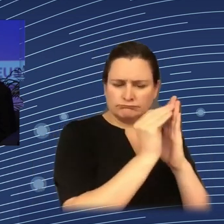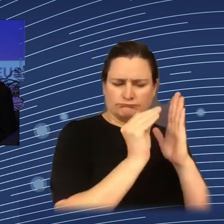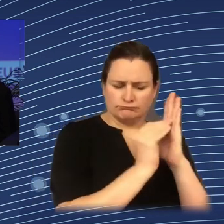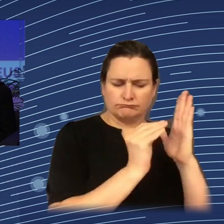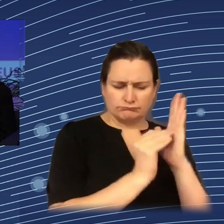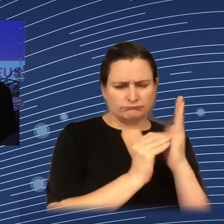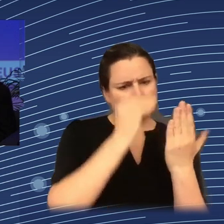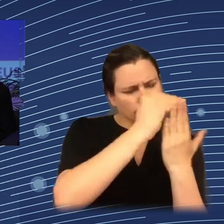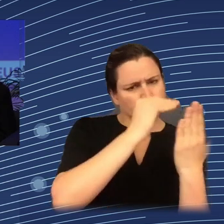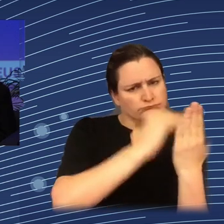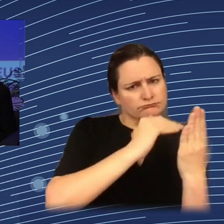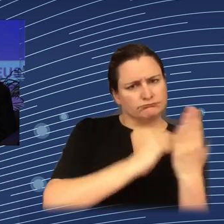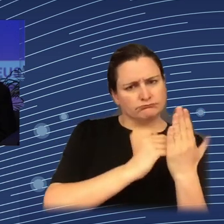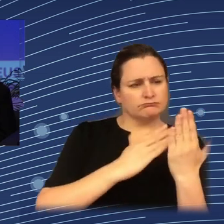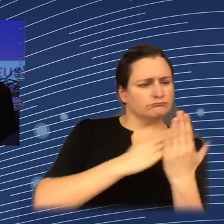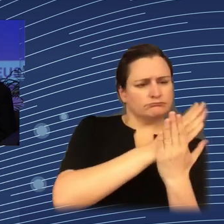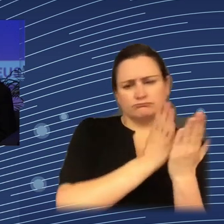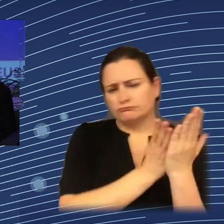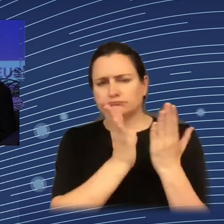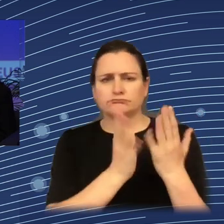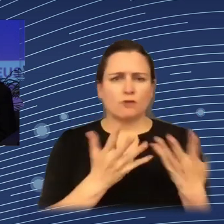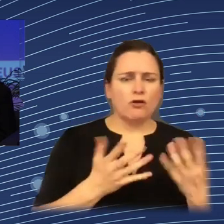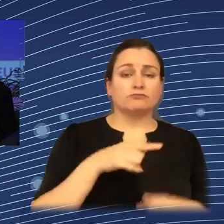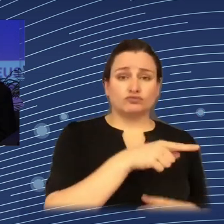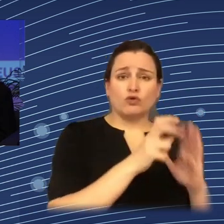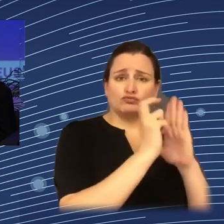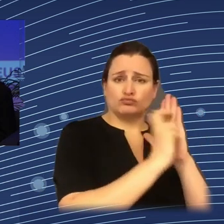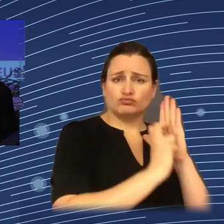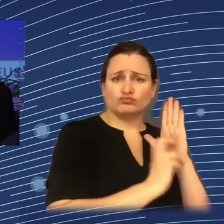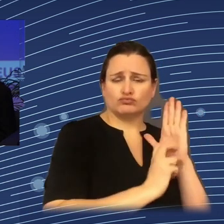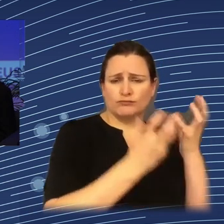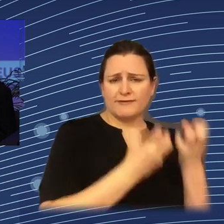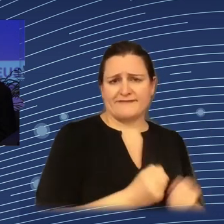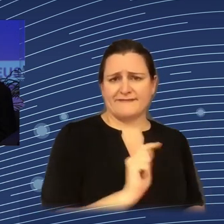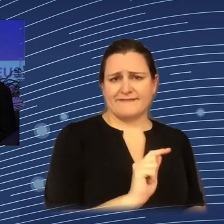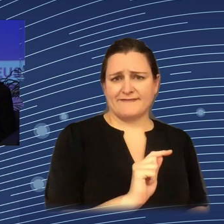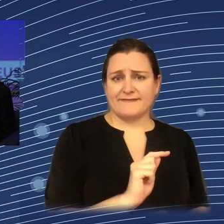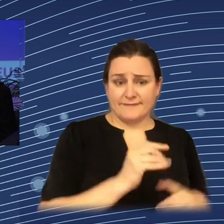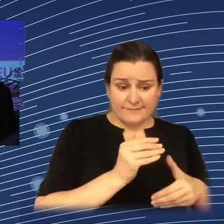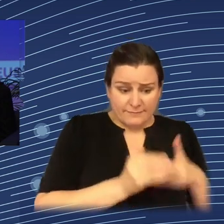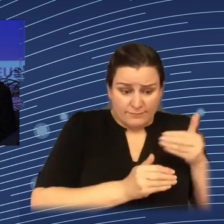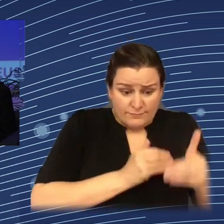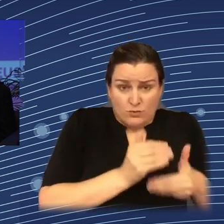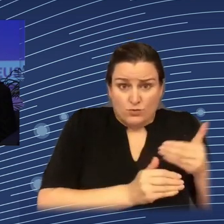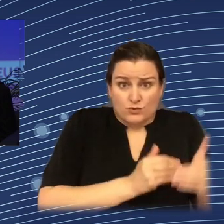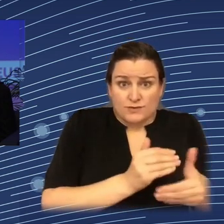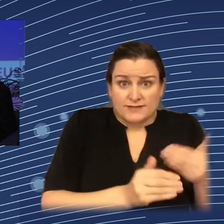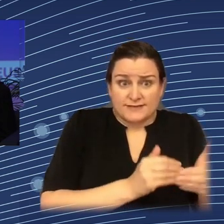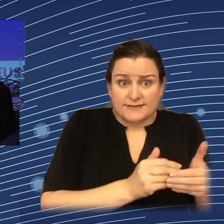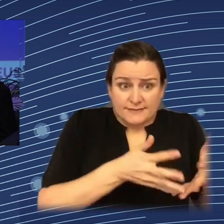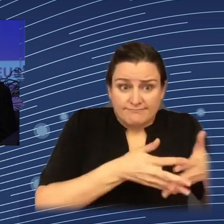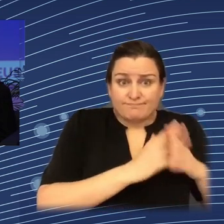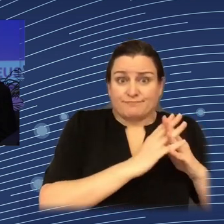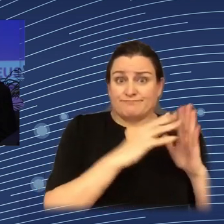that has a certain number of principles. And first of all, it's an iterative process that is very much hinged not only on